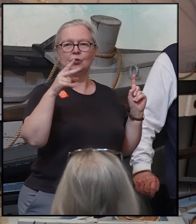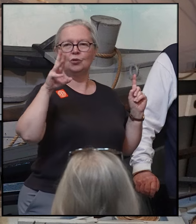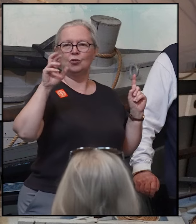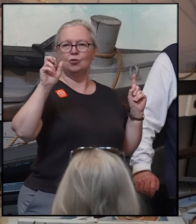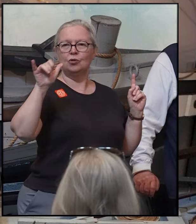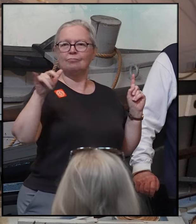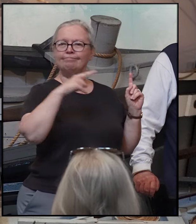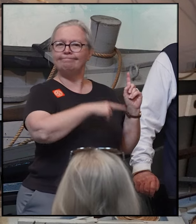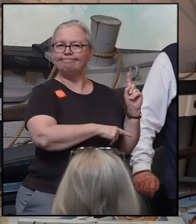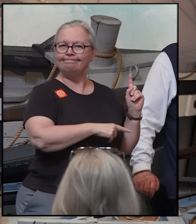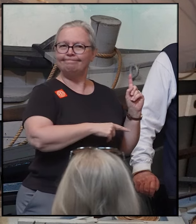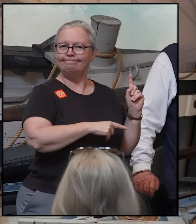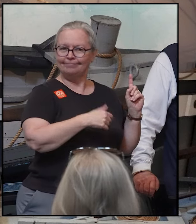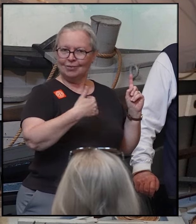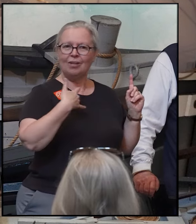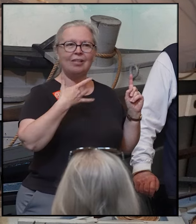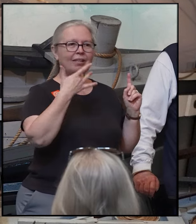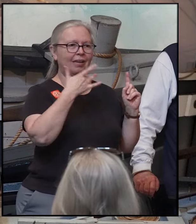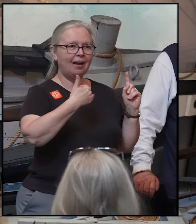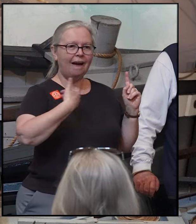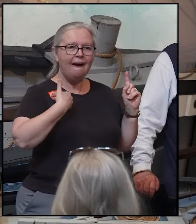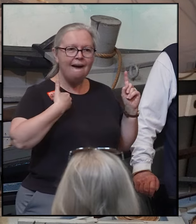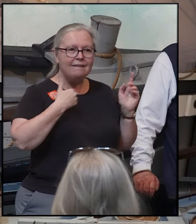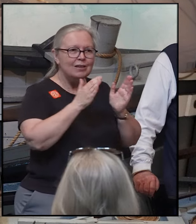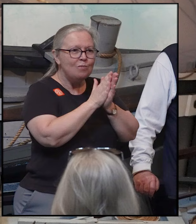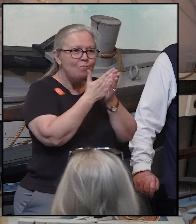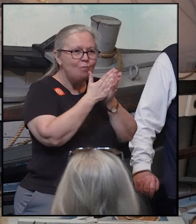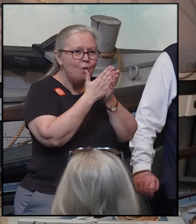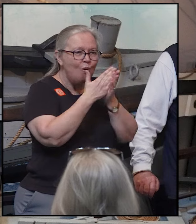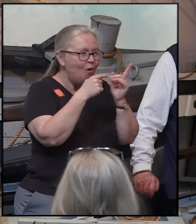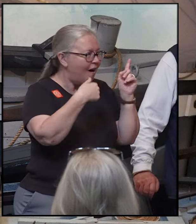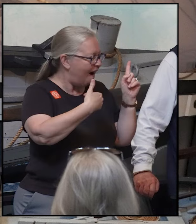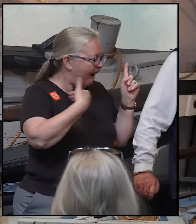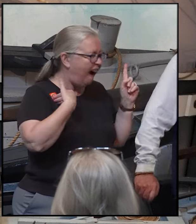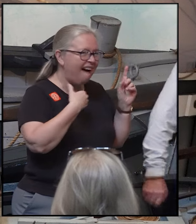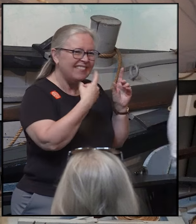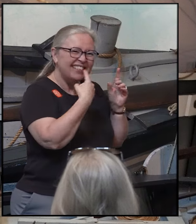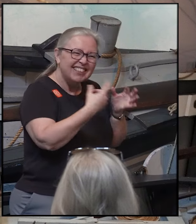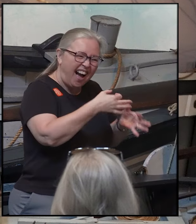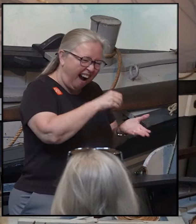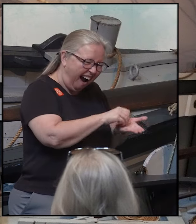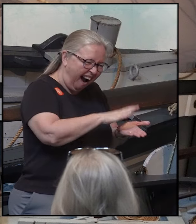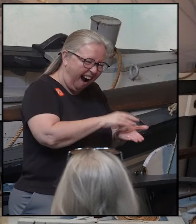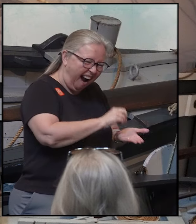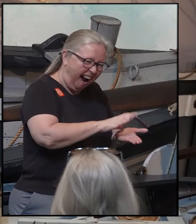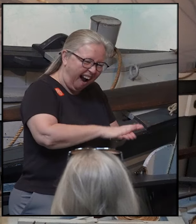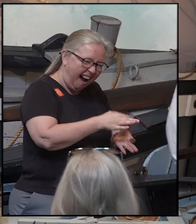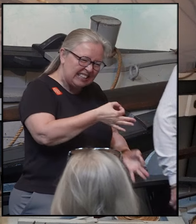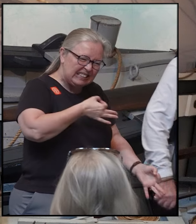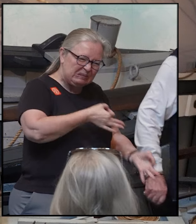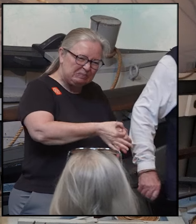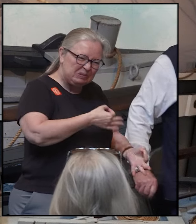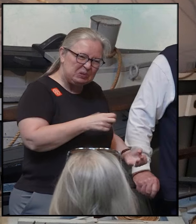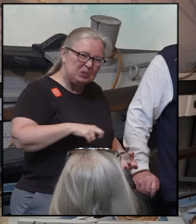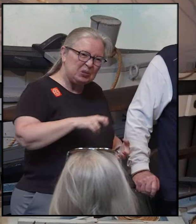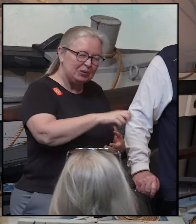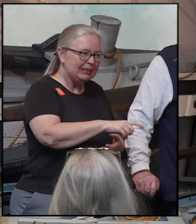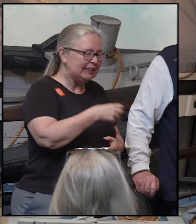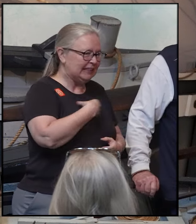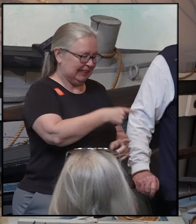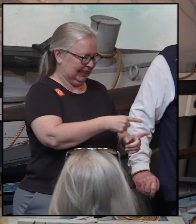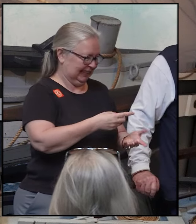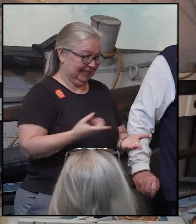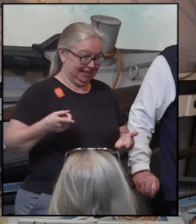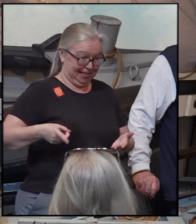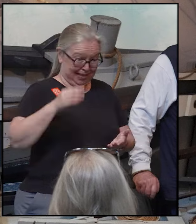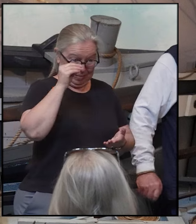And we're lucky enough to have his journal of this trip to tell us what it was about. He is signed on to be a harpooner on